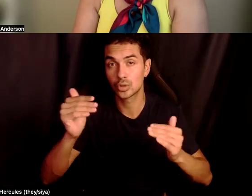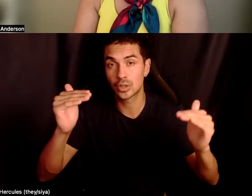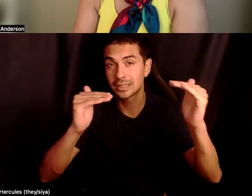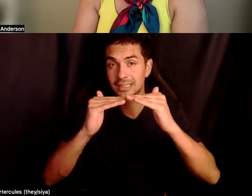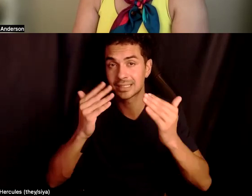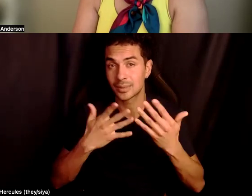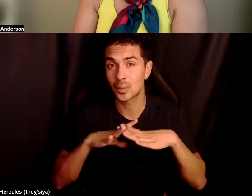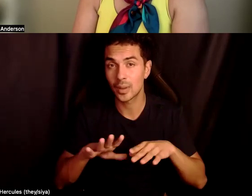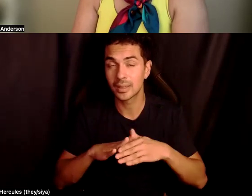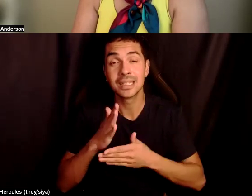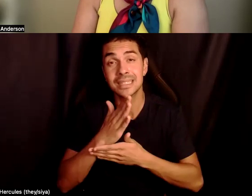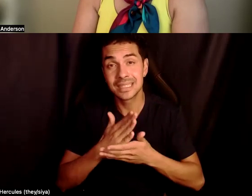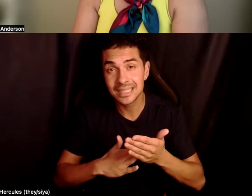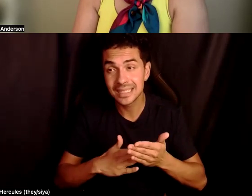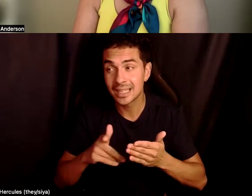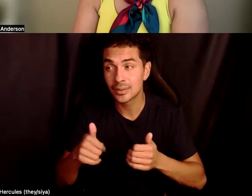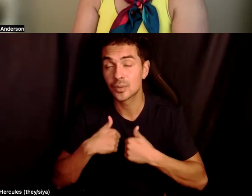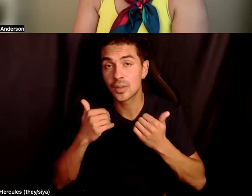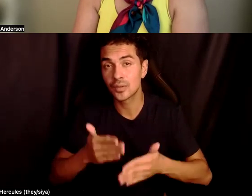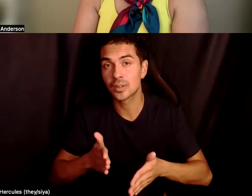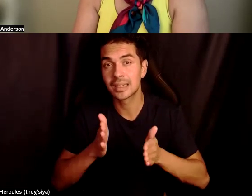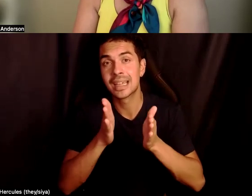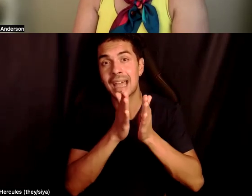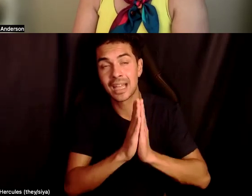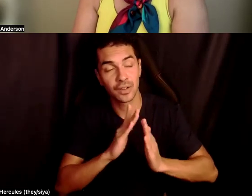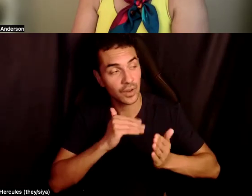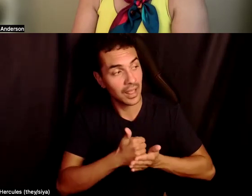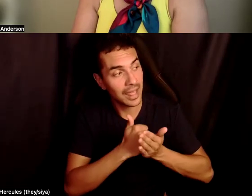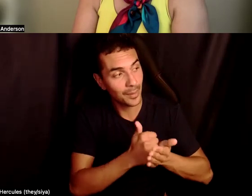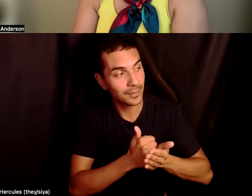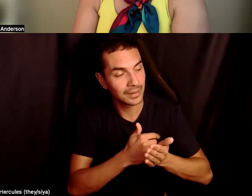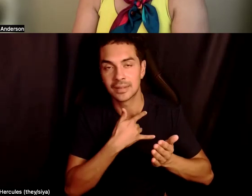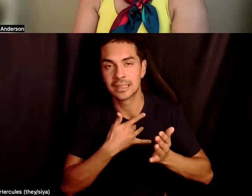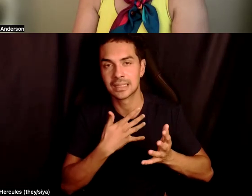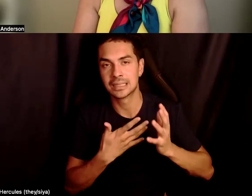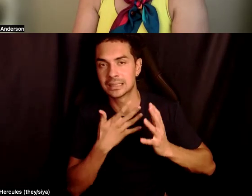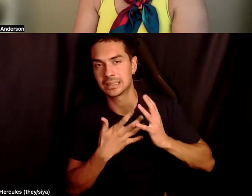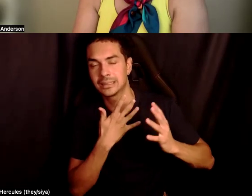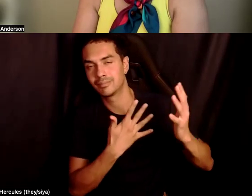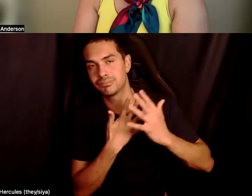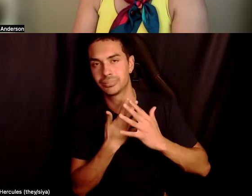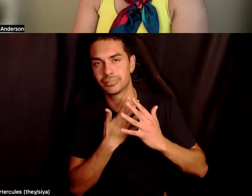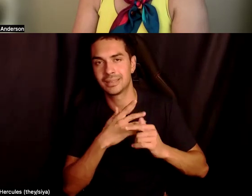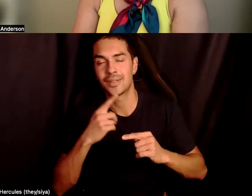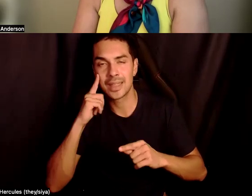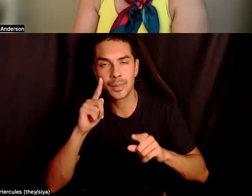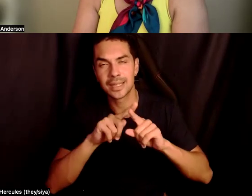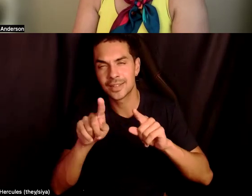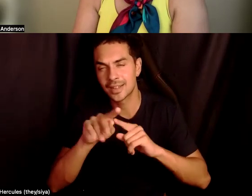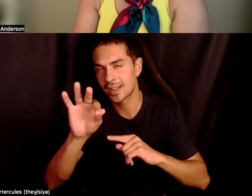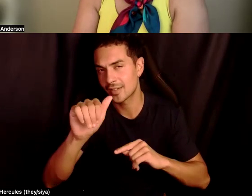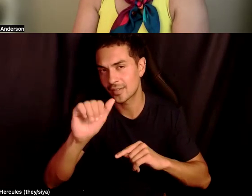survivors do get incriminated when reaching out for help. So really keeping in mind the different factors that do play into different situations. And,